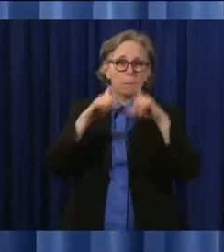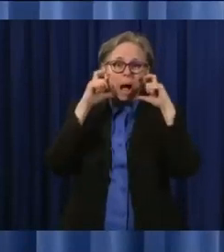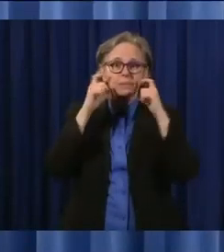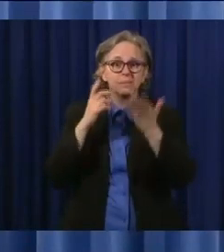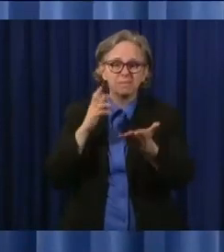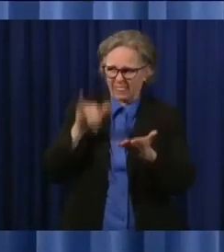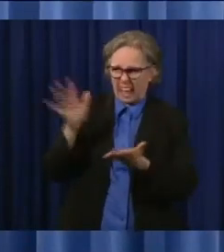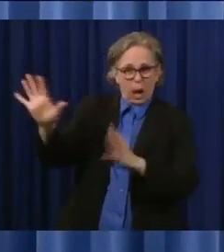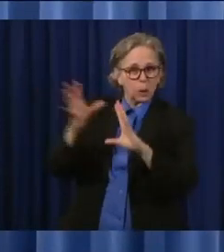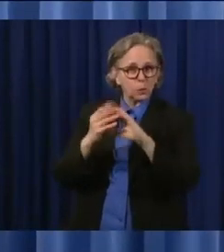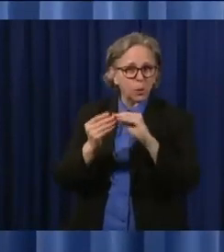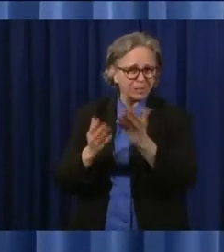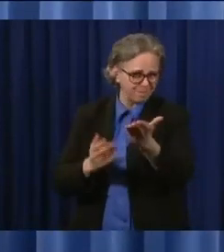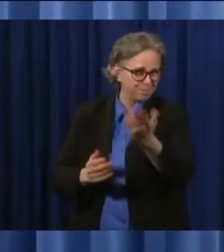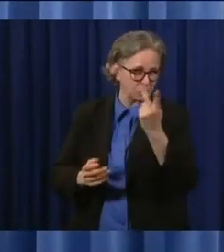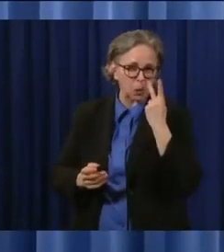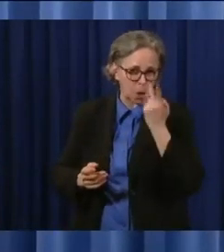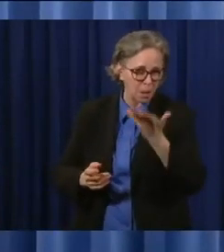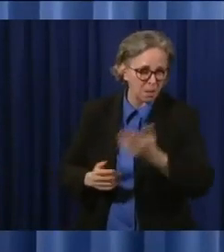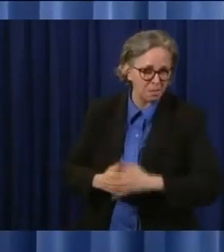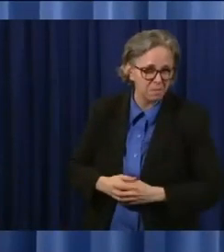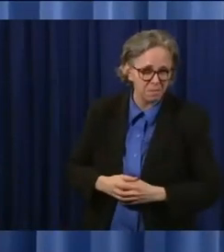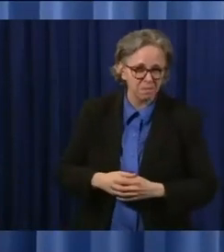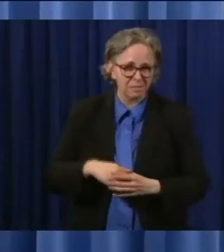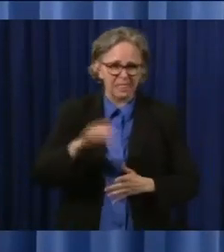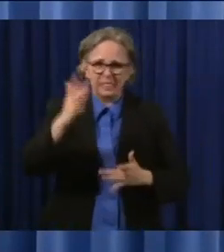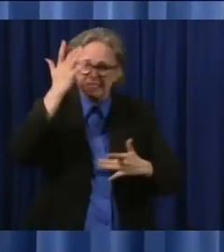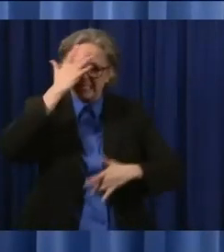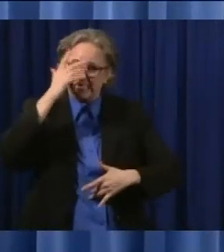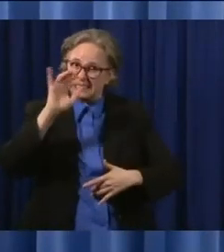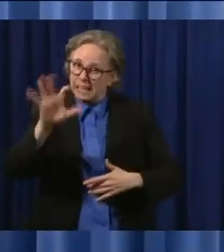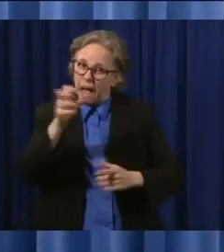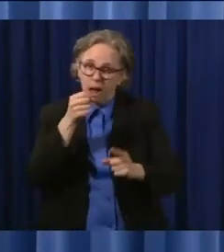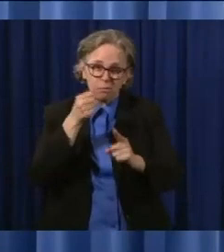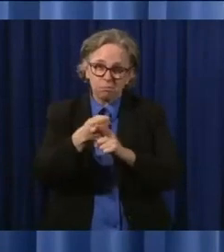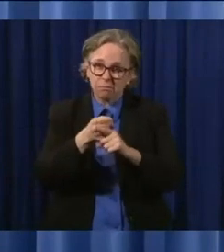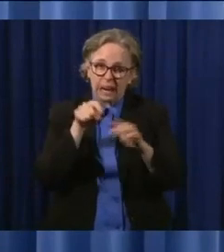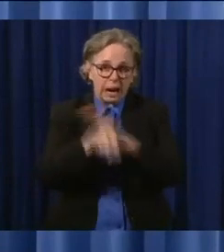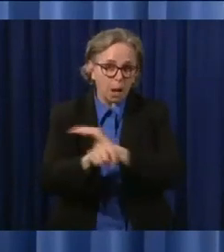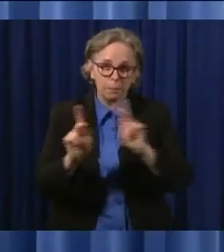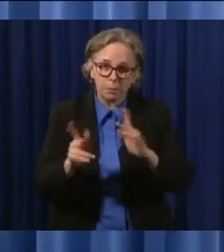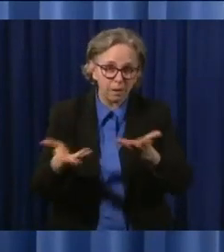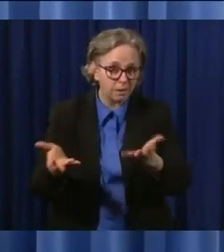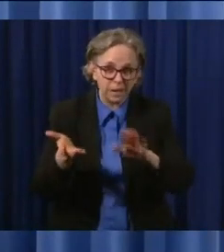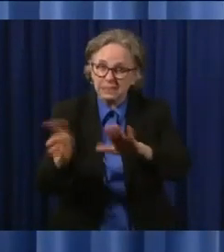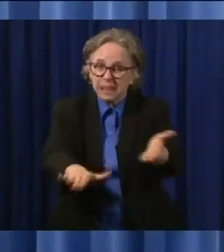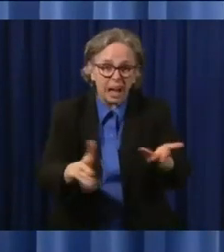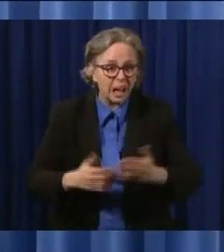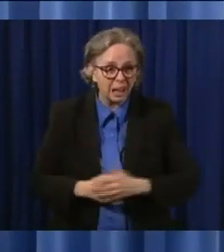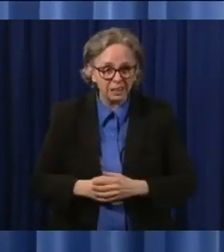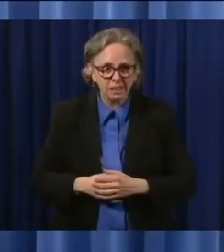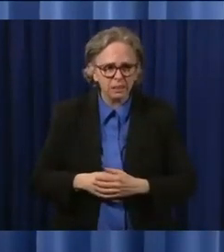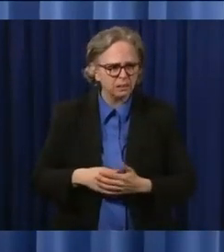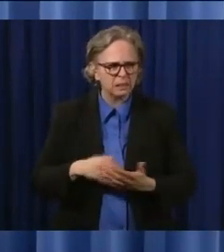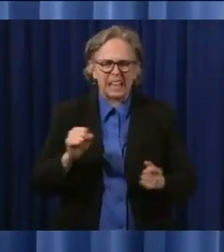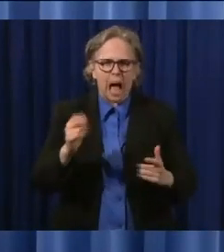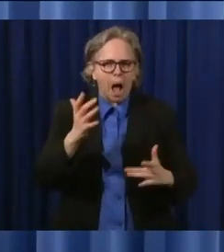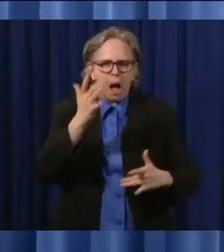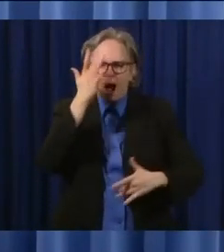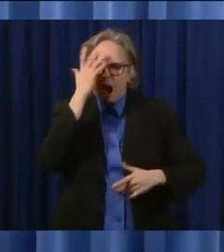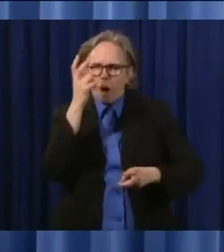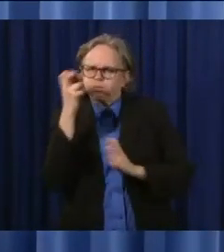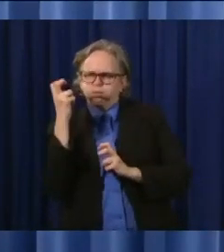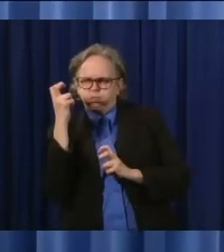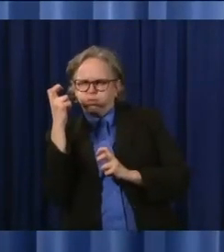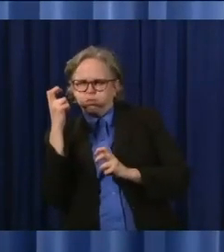Not only do people die from this, but people get horribly sick from this. And I think as that reality